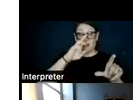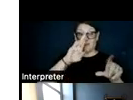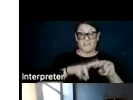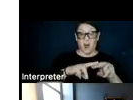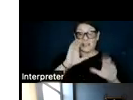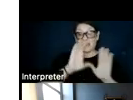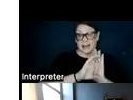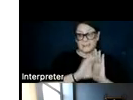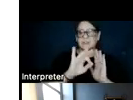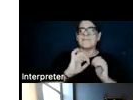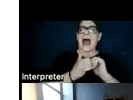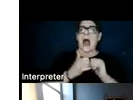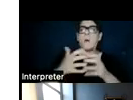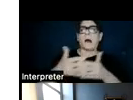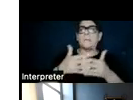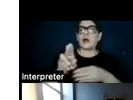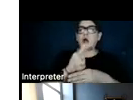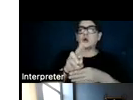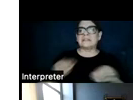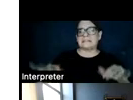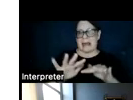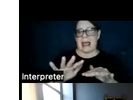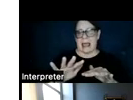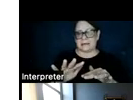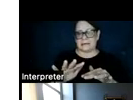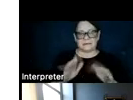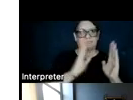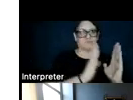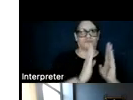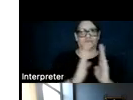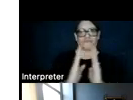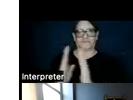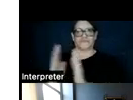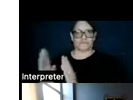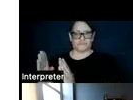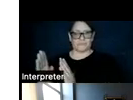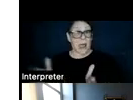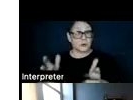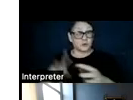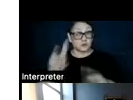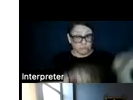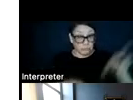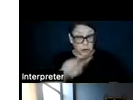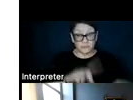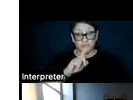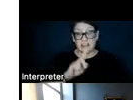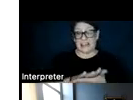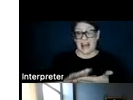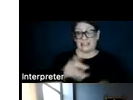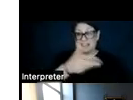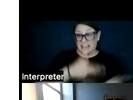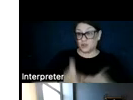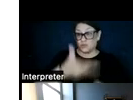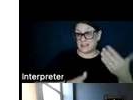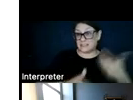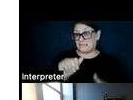how America uses its land from Bloomberg. I encourage you to take a look at it. It's got a really nice interactive interface.